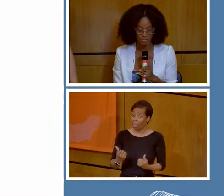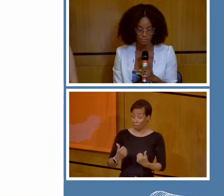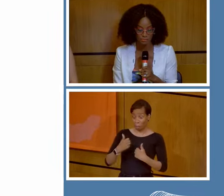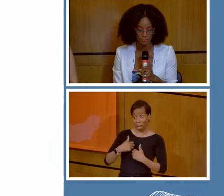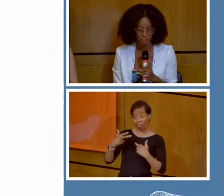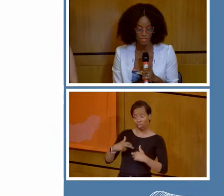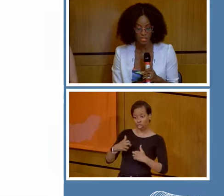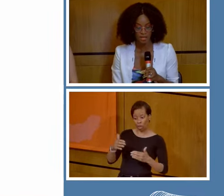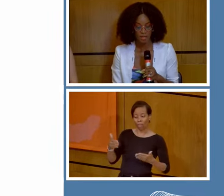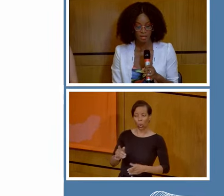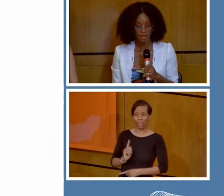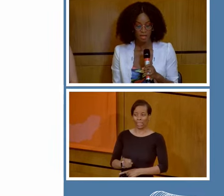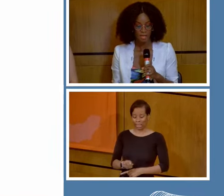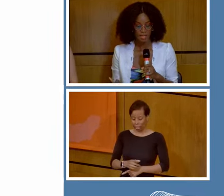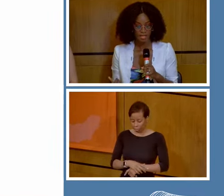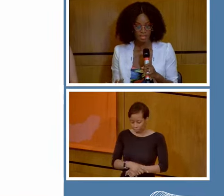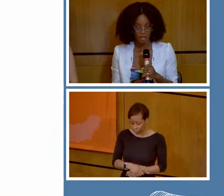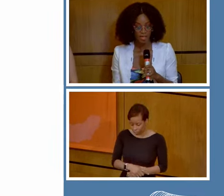research.